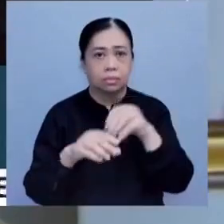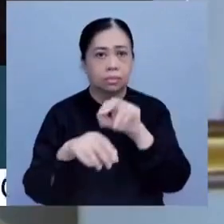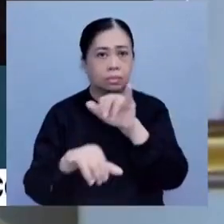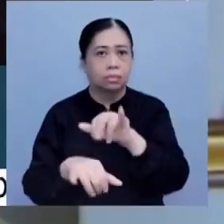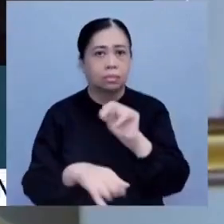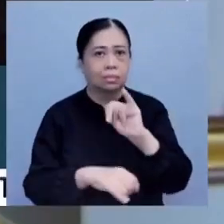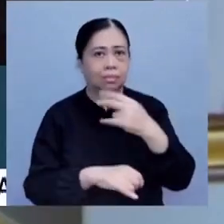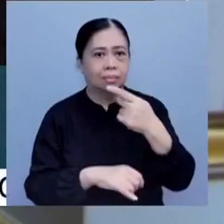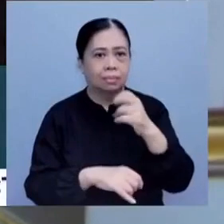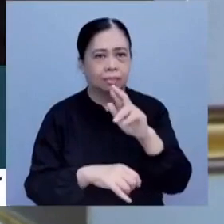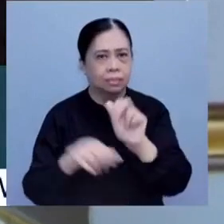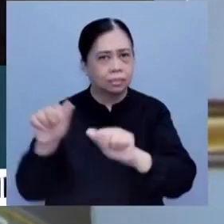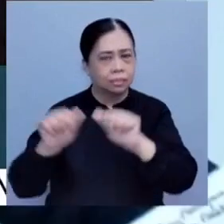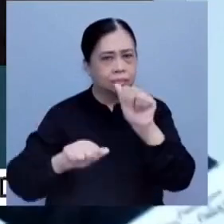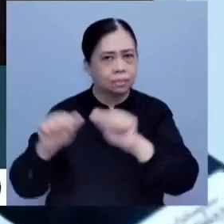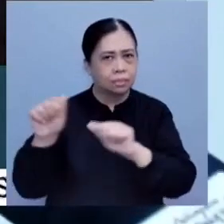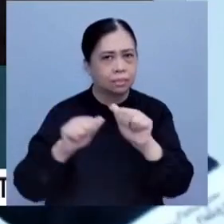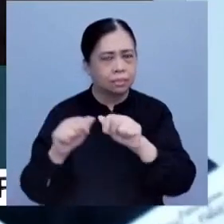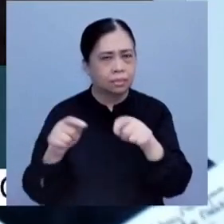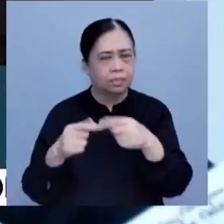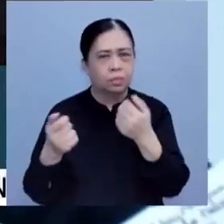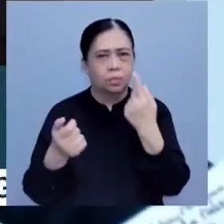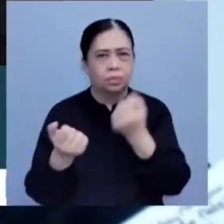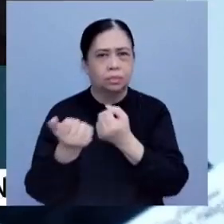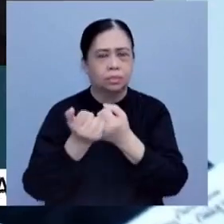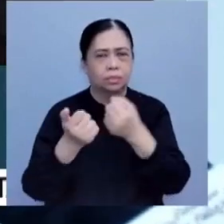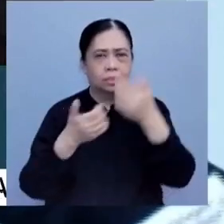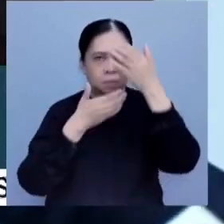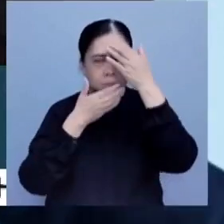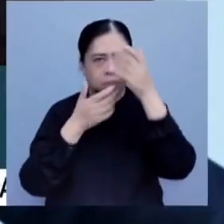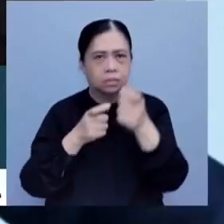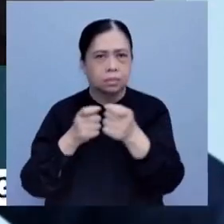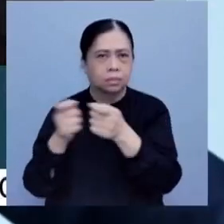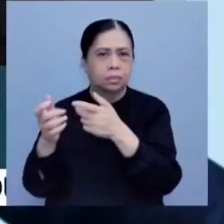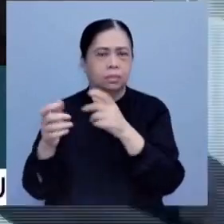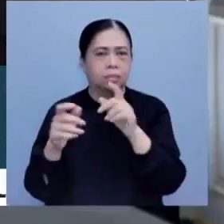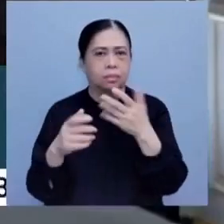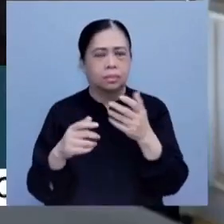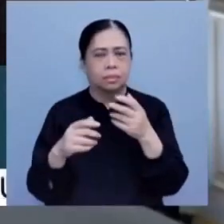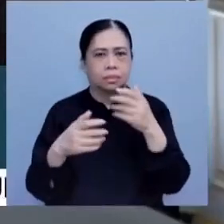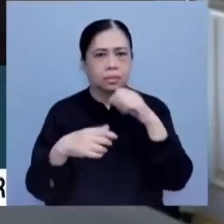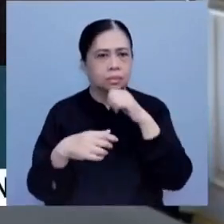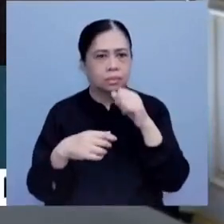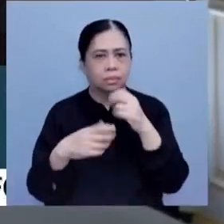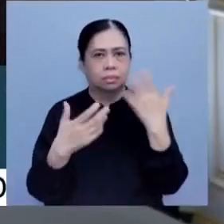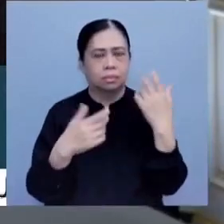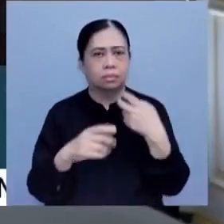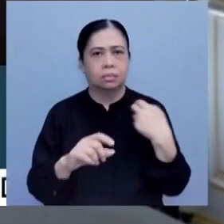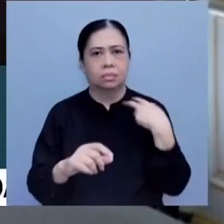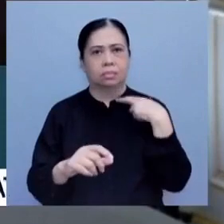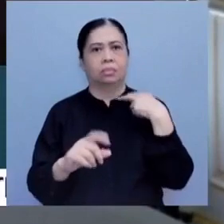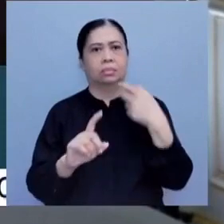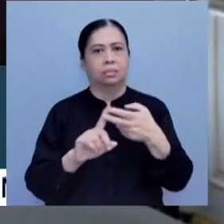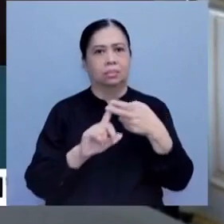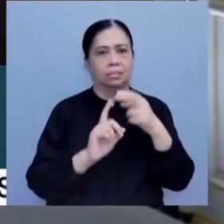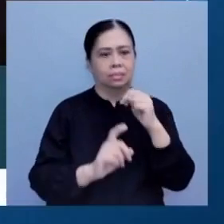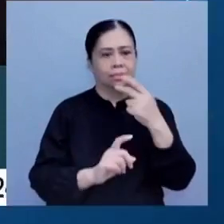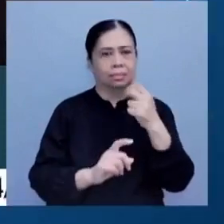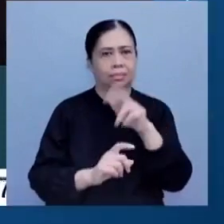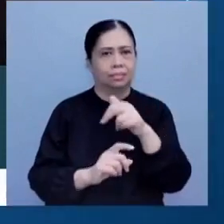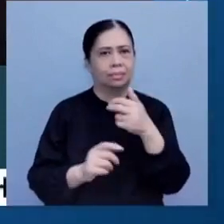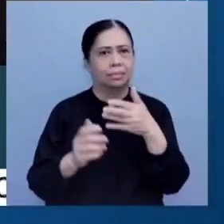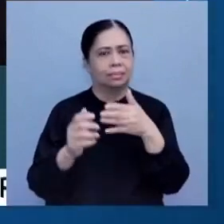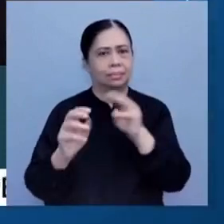assist with counterterrorism missions. But Macron says his country will not be held hostage by Nigeria's military leaders